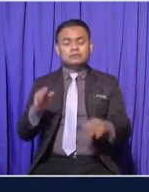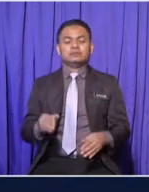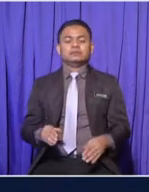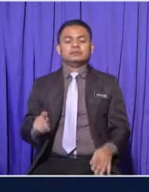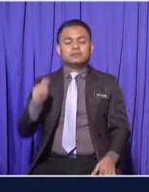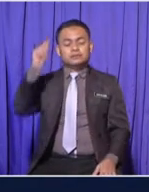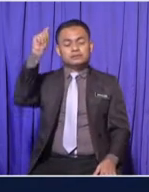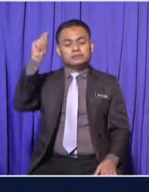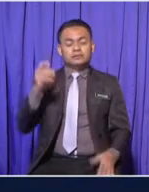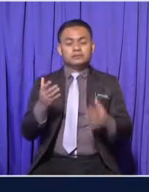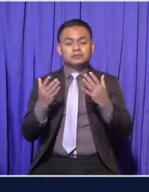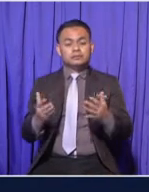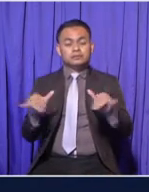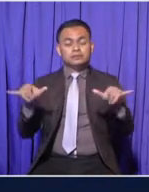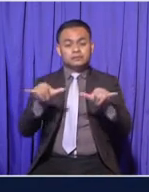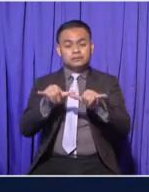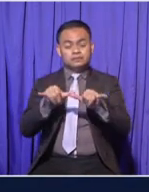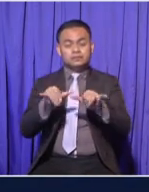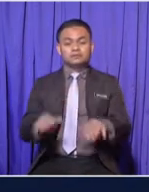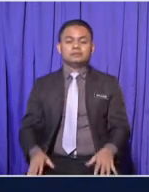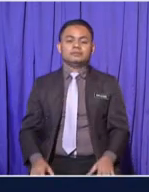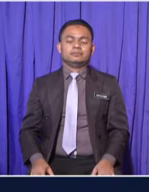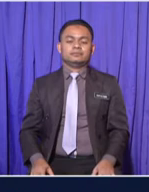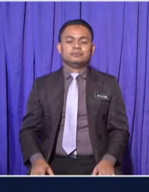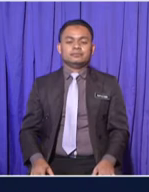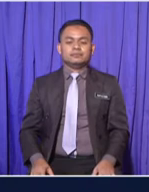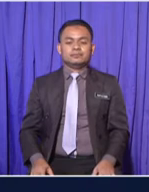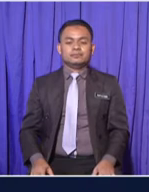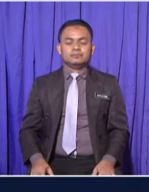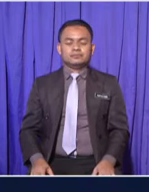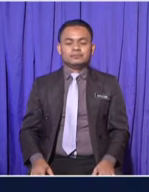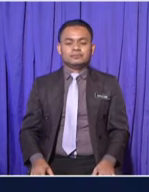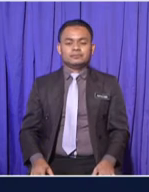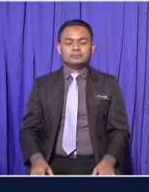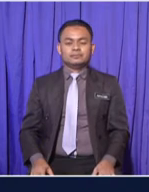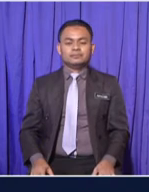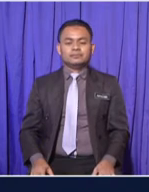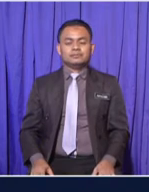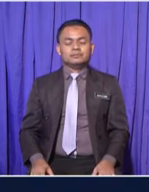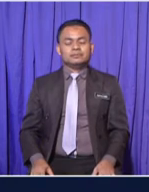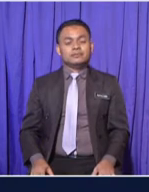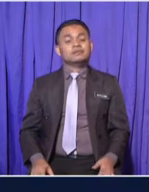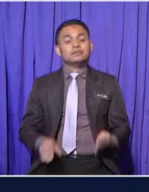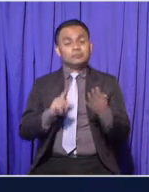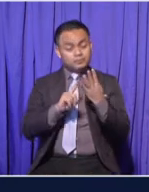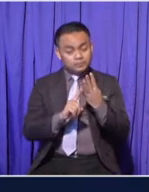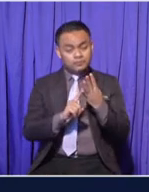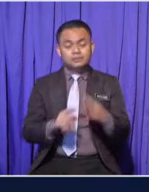and size of various individual In the given pictures And number 4